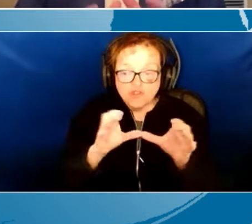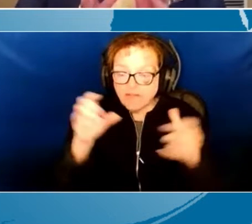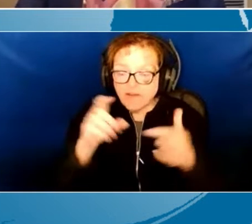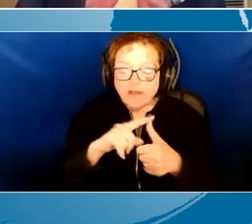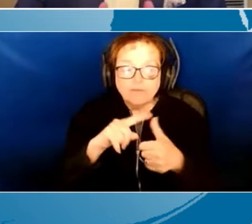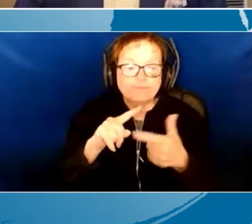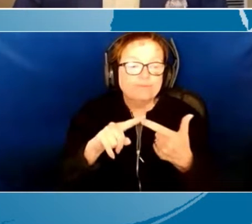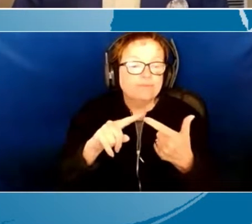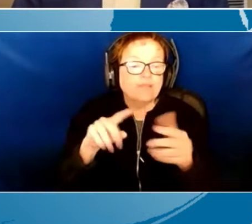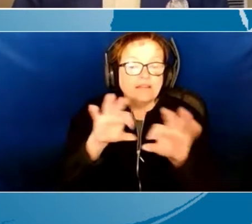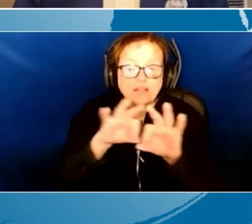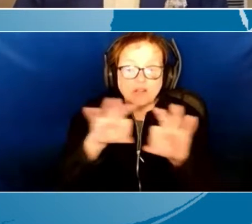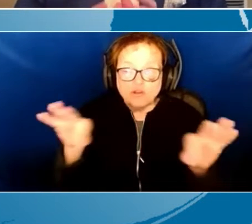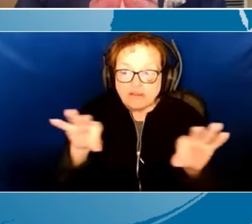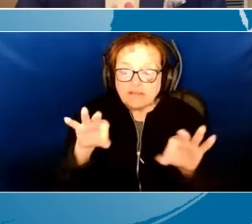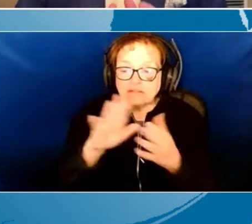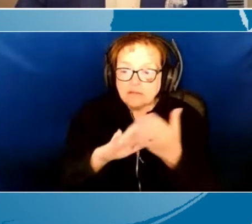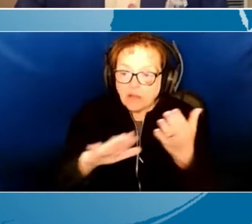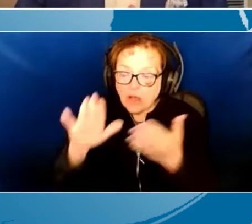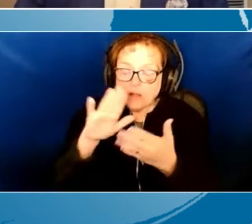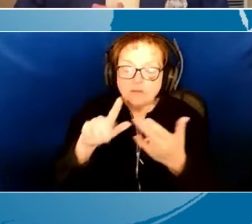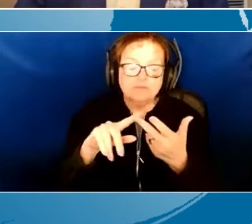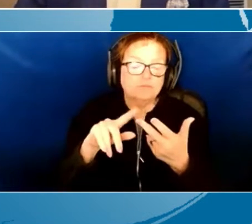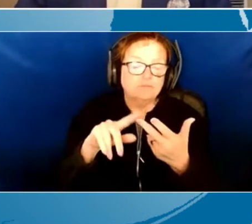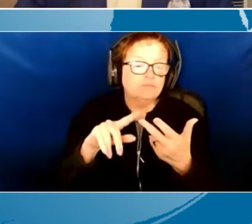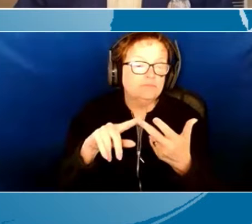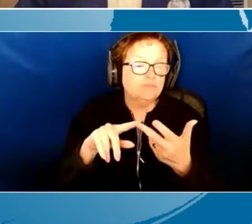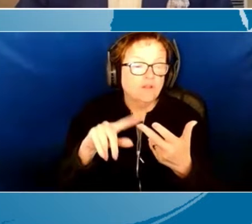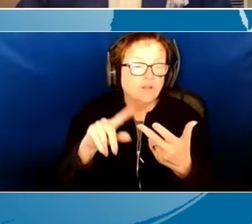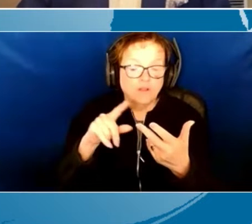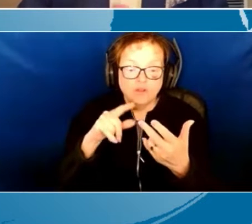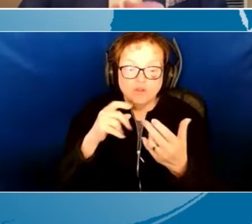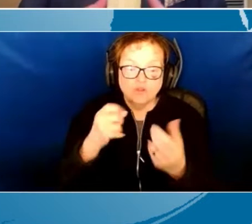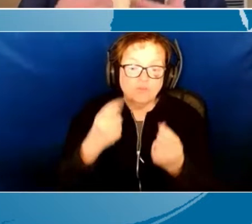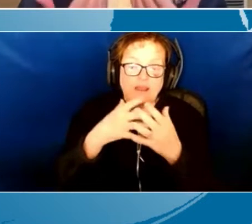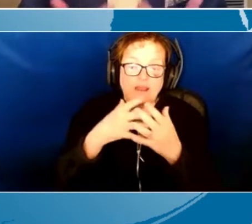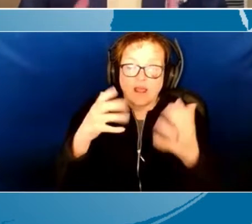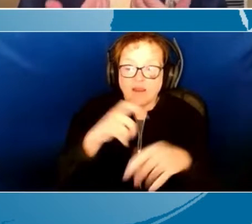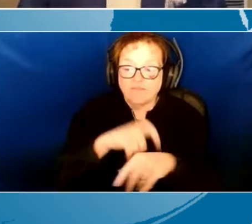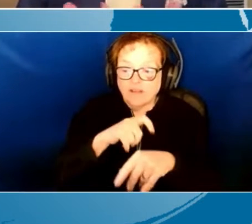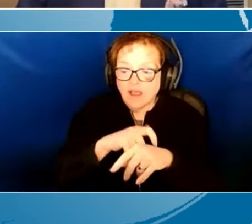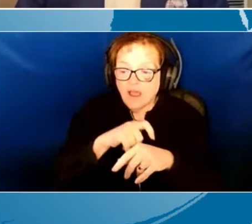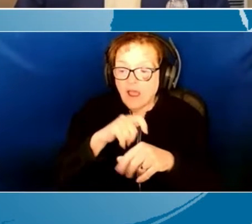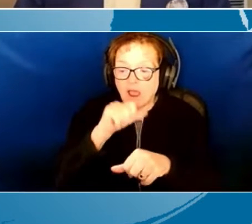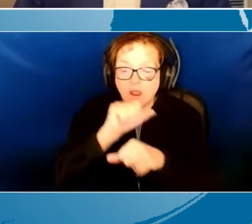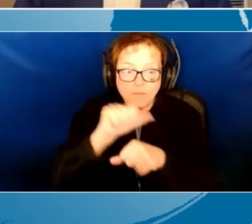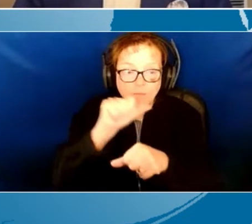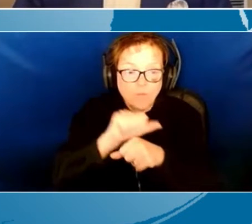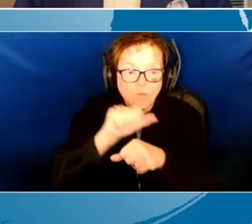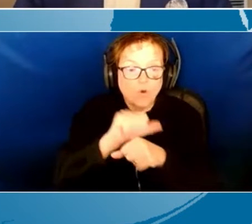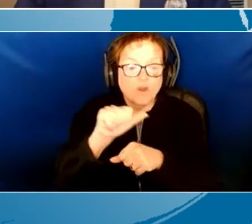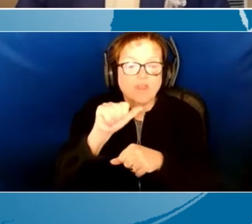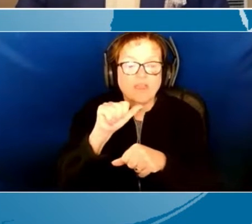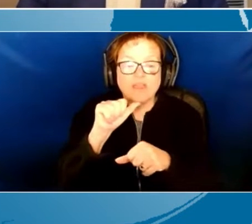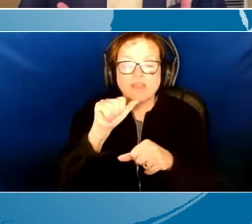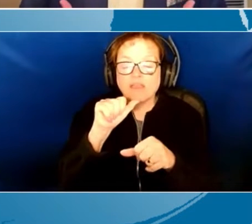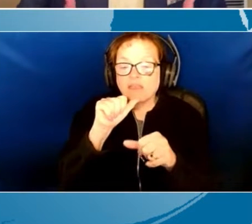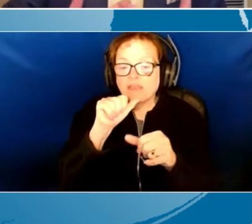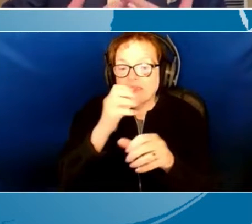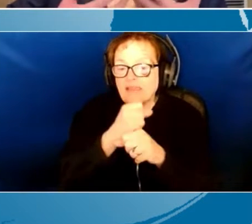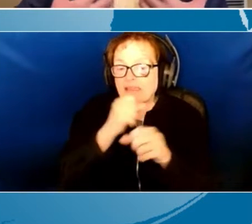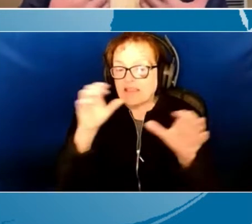You have degrees. You've spent a lot of time earning those degrees, getting your experience, getting your certifications.